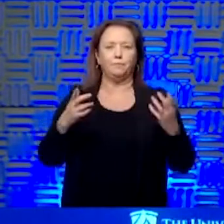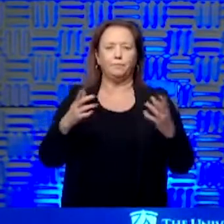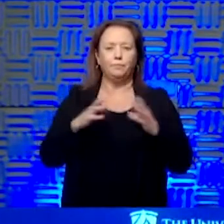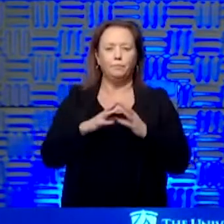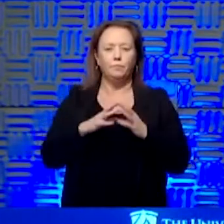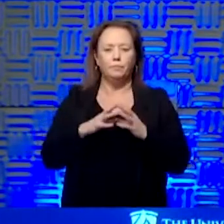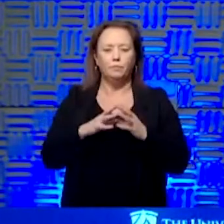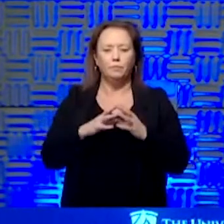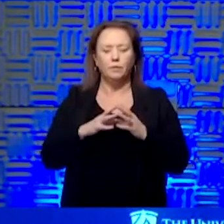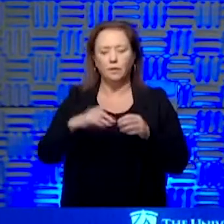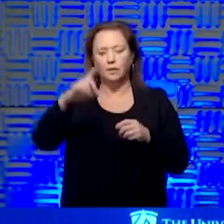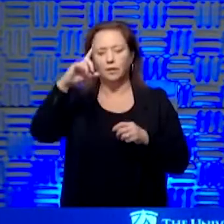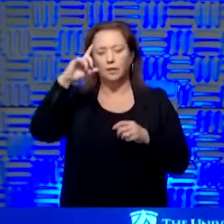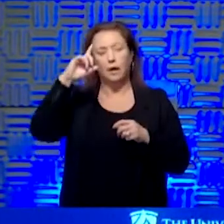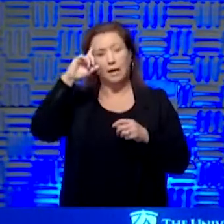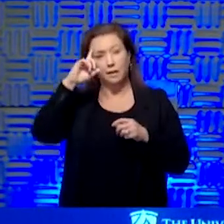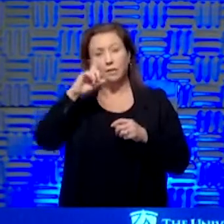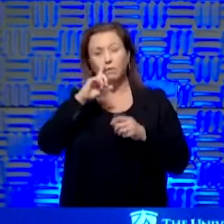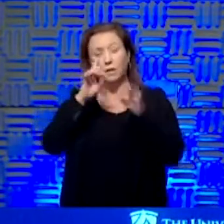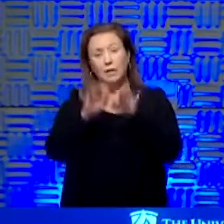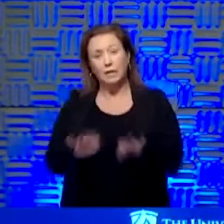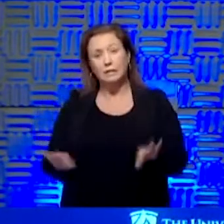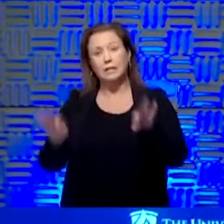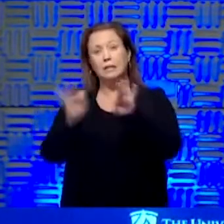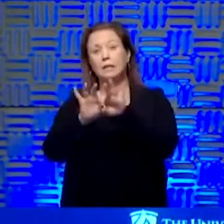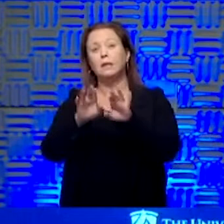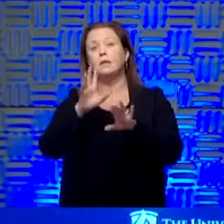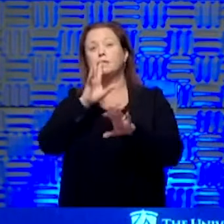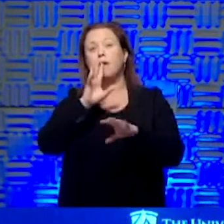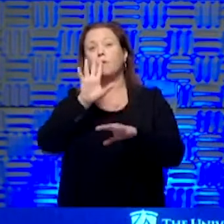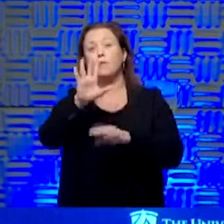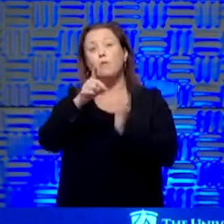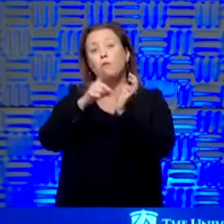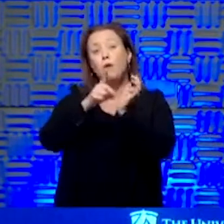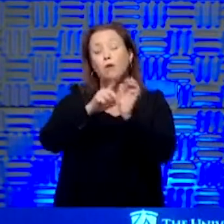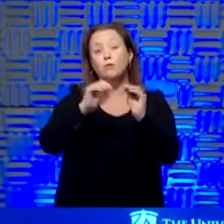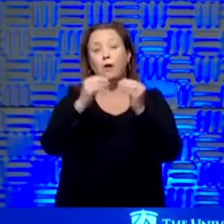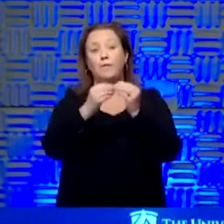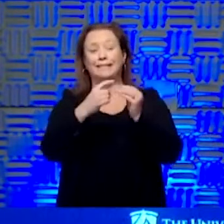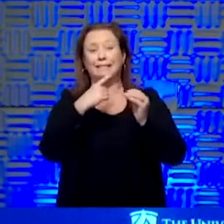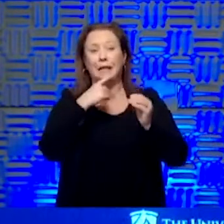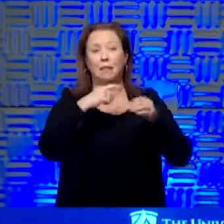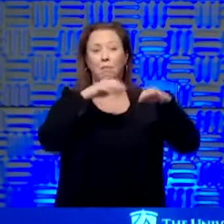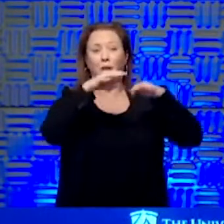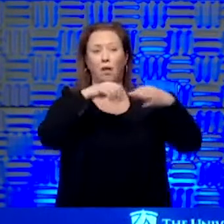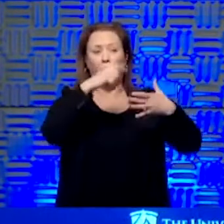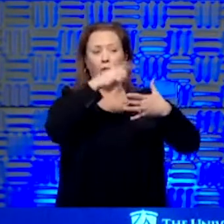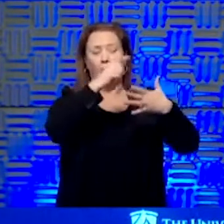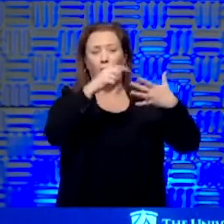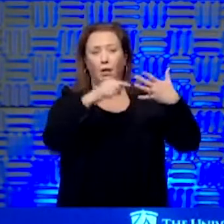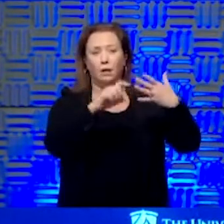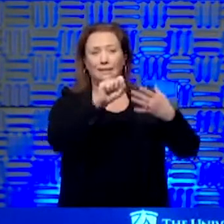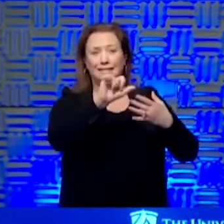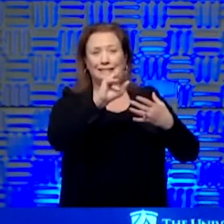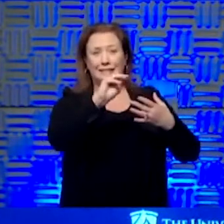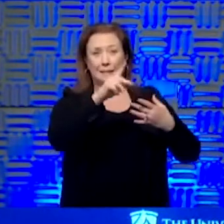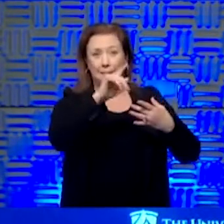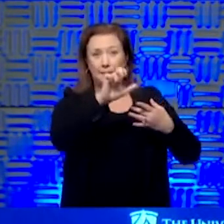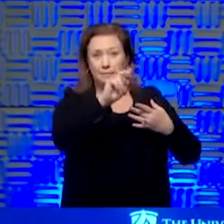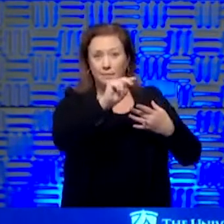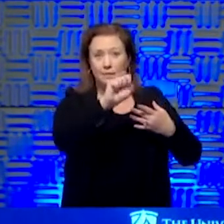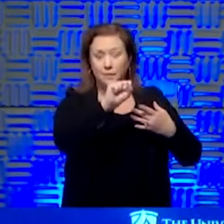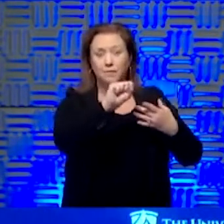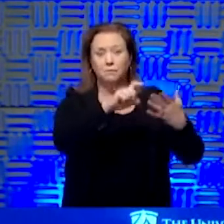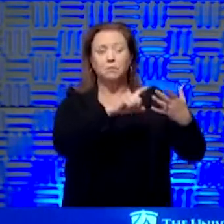And I think the key is to talk to your physician's office and say, here's my symptom. Can I go ahead and do a telehealth visit with that? They may